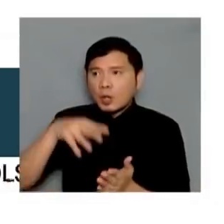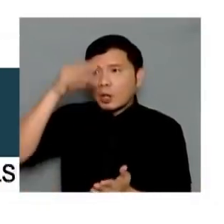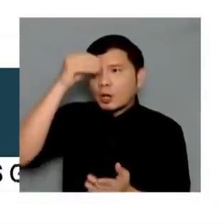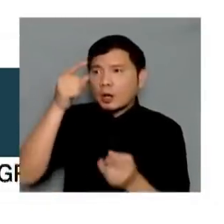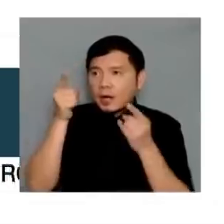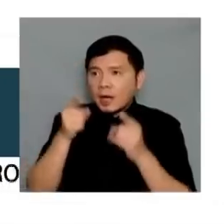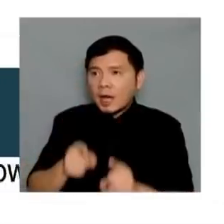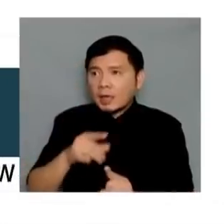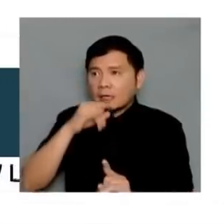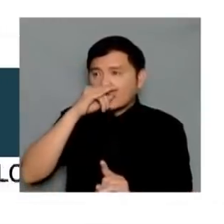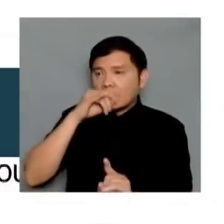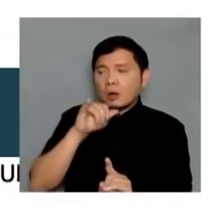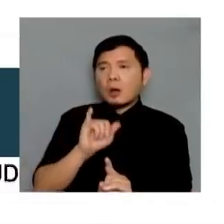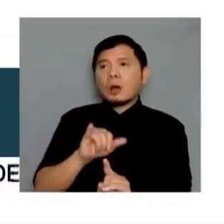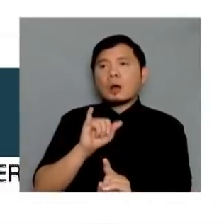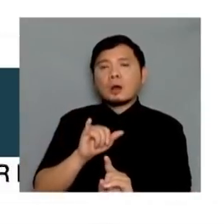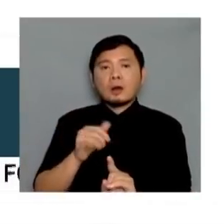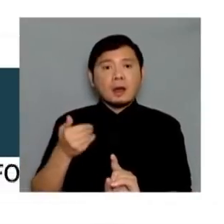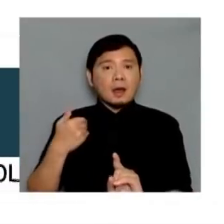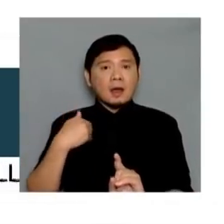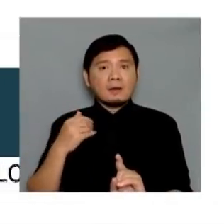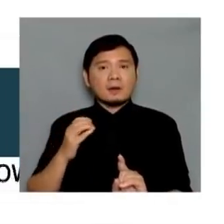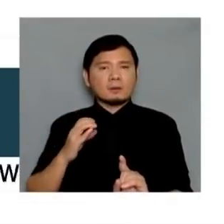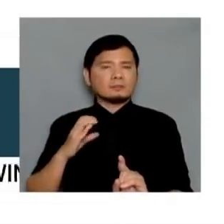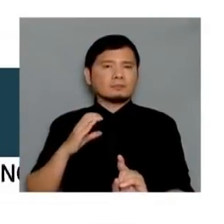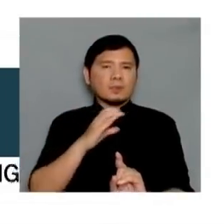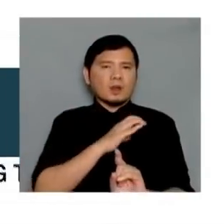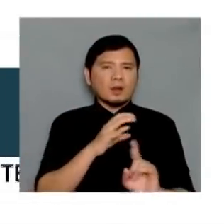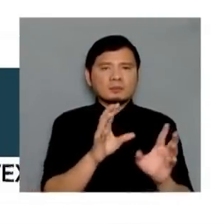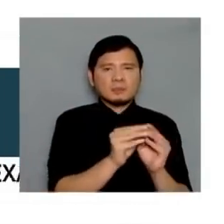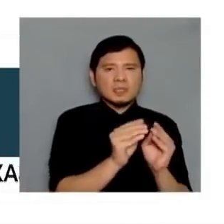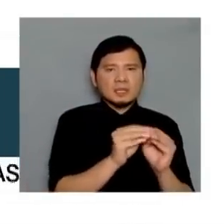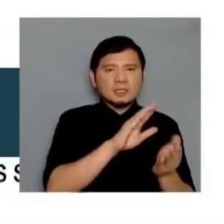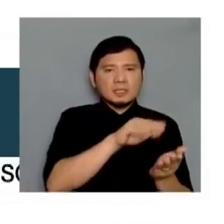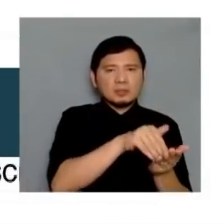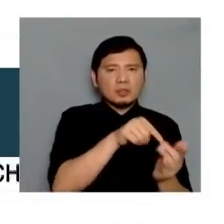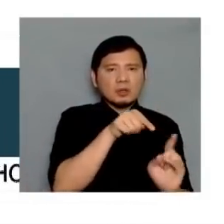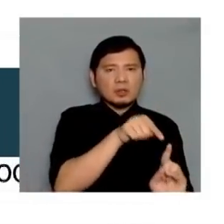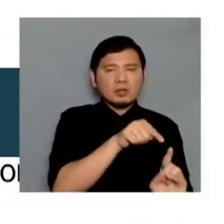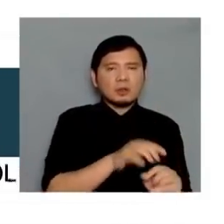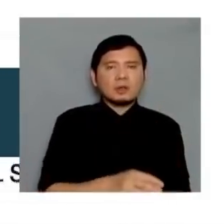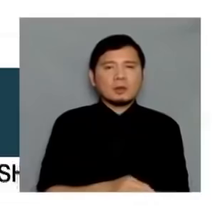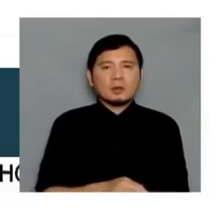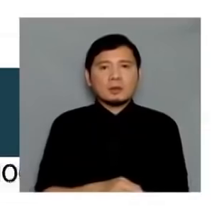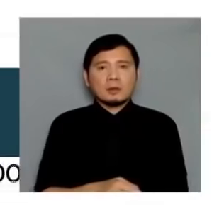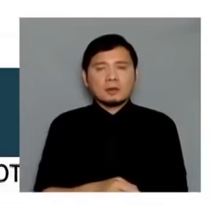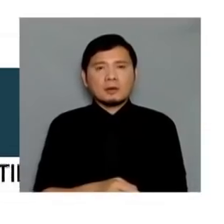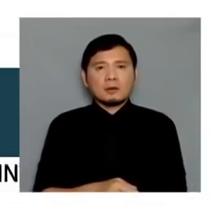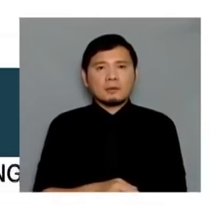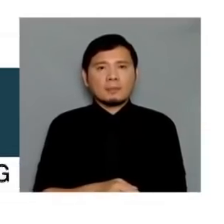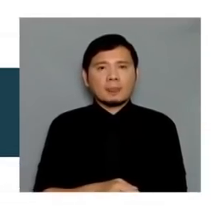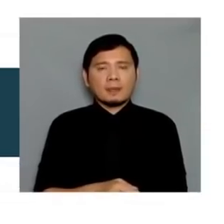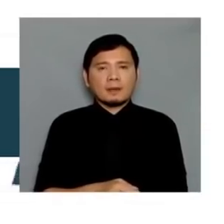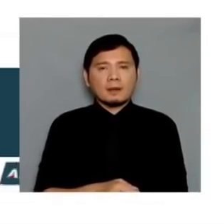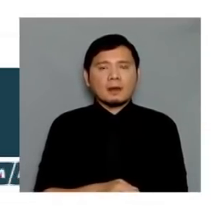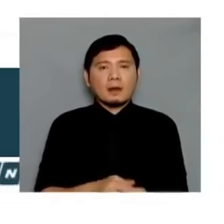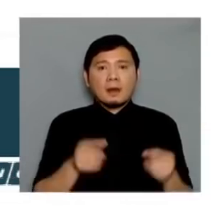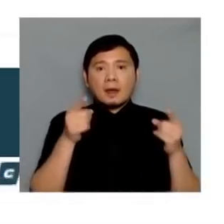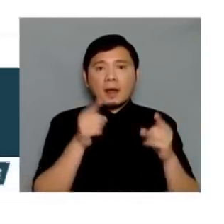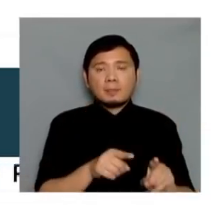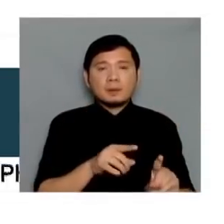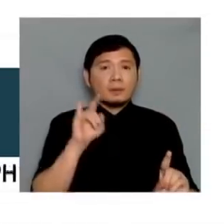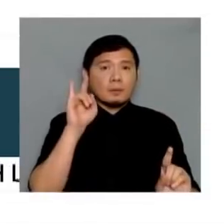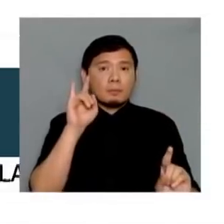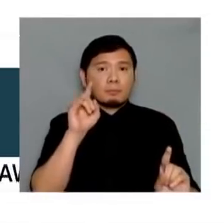There is a convention center nearby the school where initially during the day was a reunification center. But reporters were noting